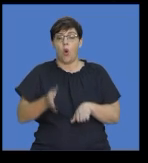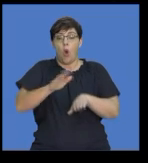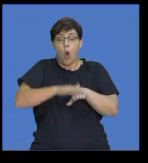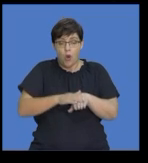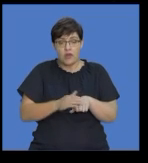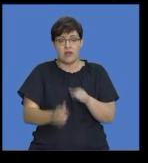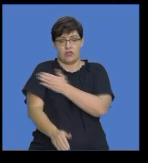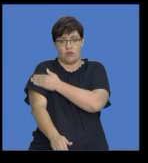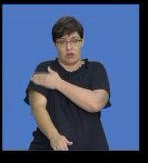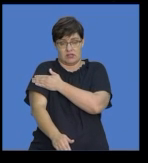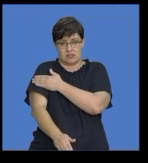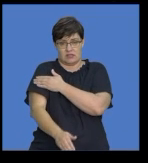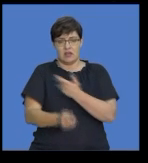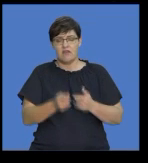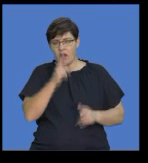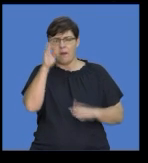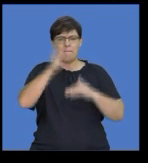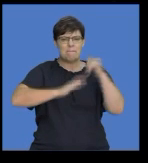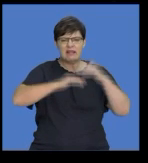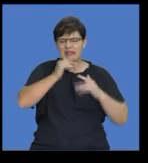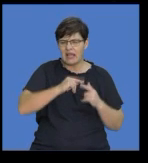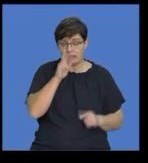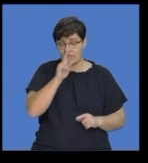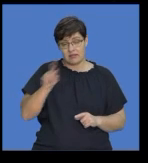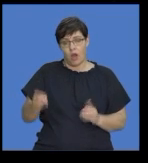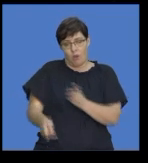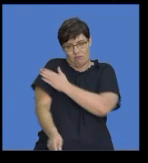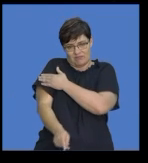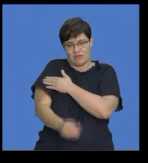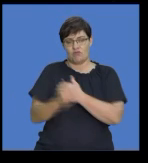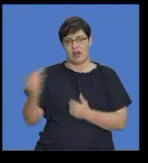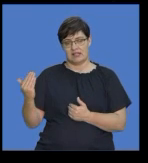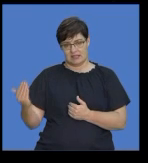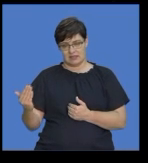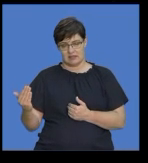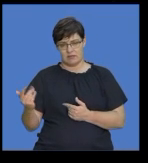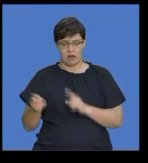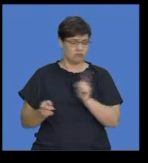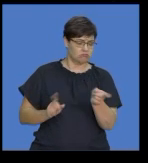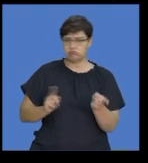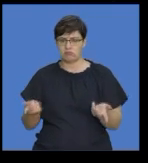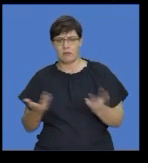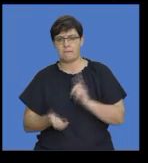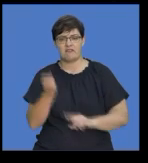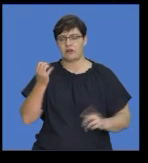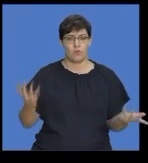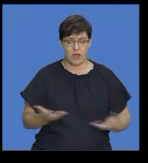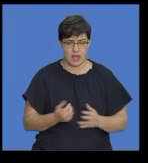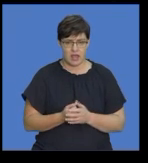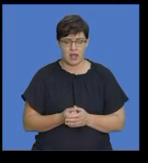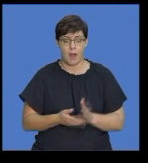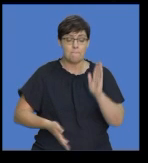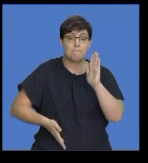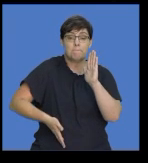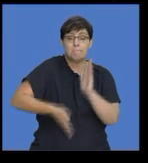building we need to indicate where it can be found go past here again landmarks are very